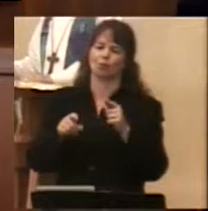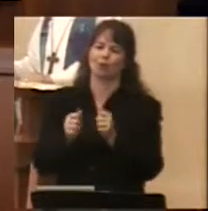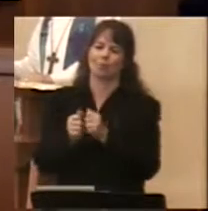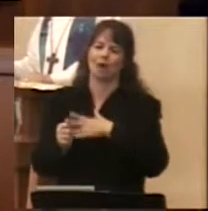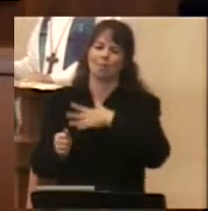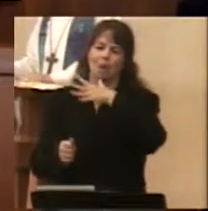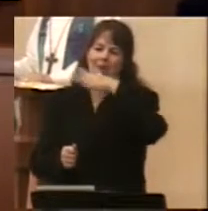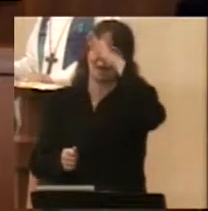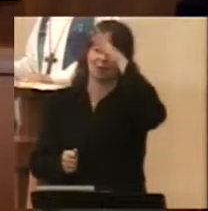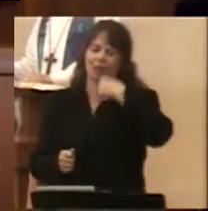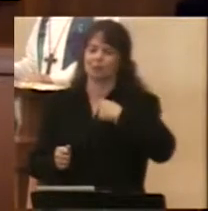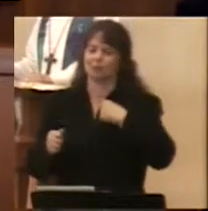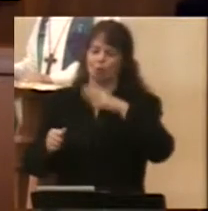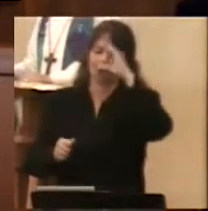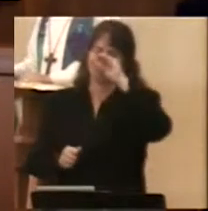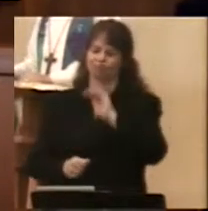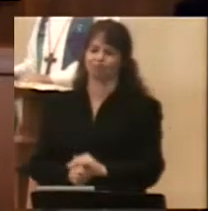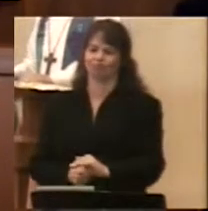beautiful place.